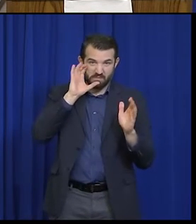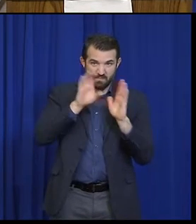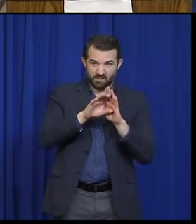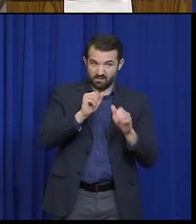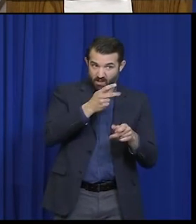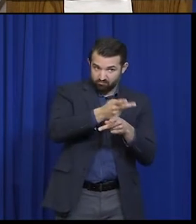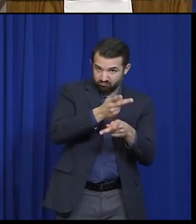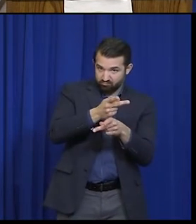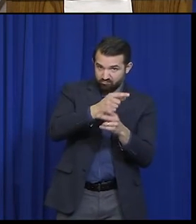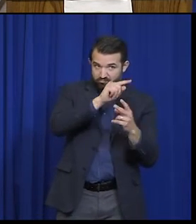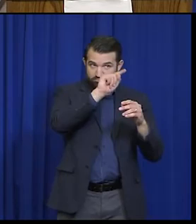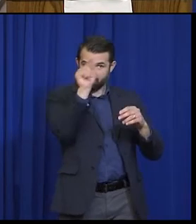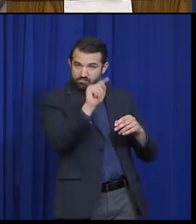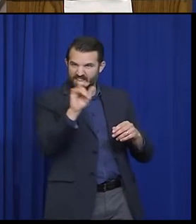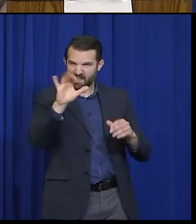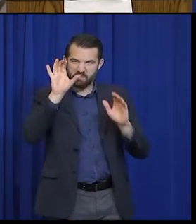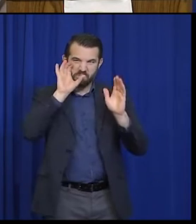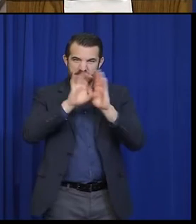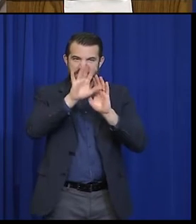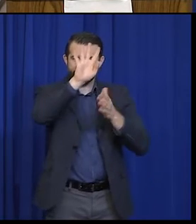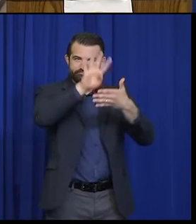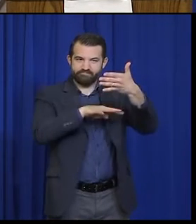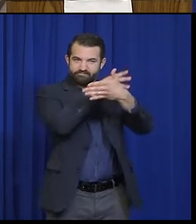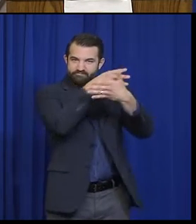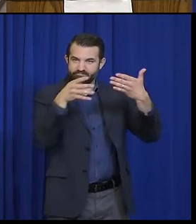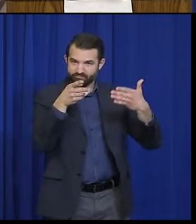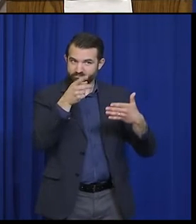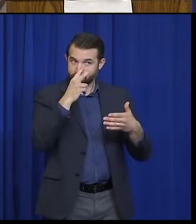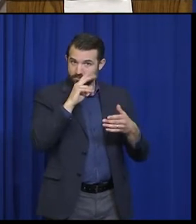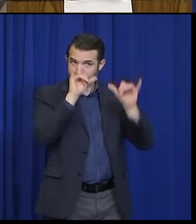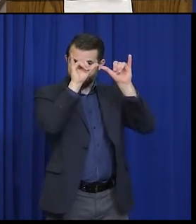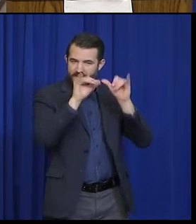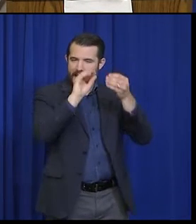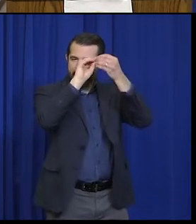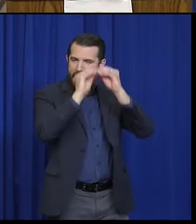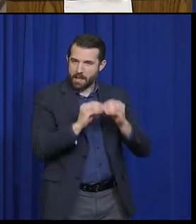there is still sufficient capacity in the healthcare system.